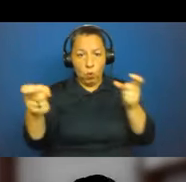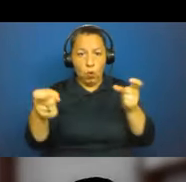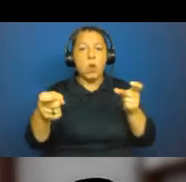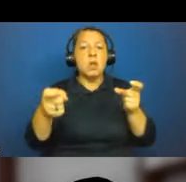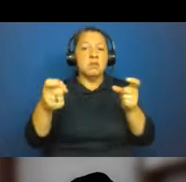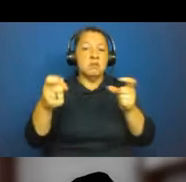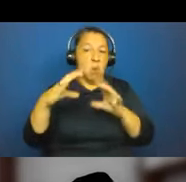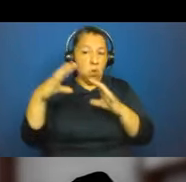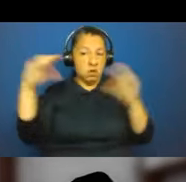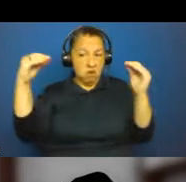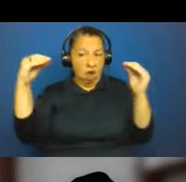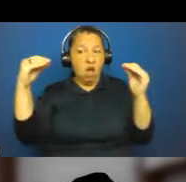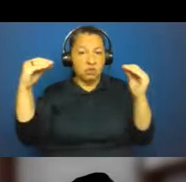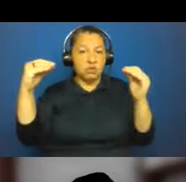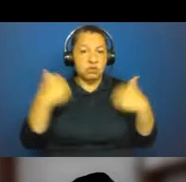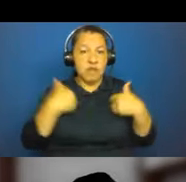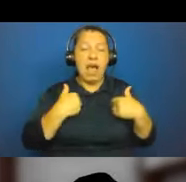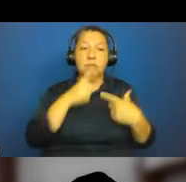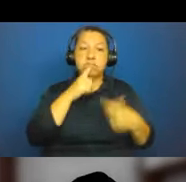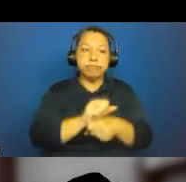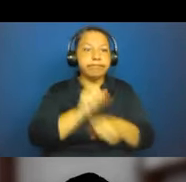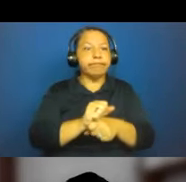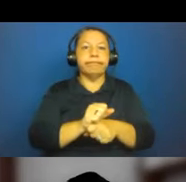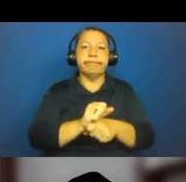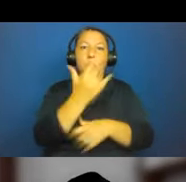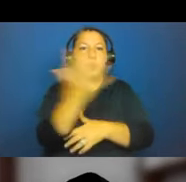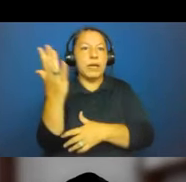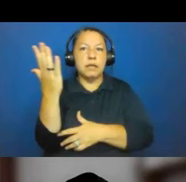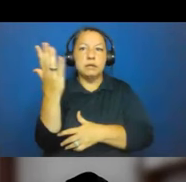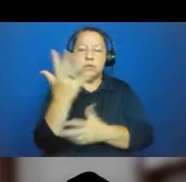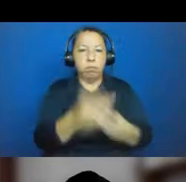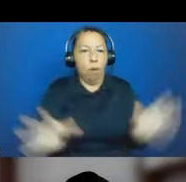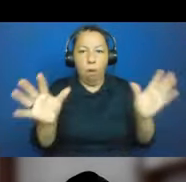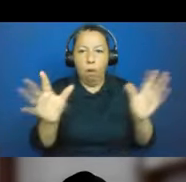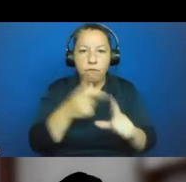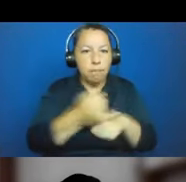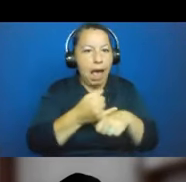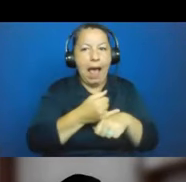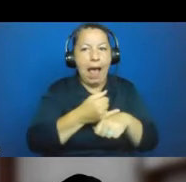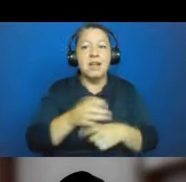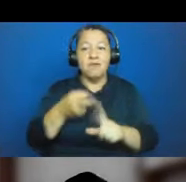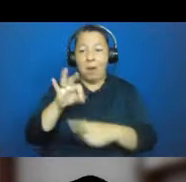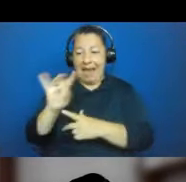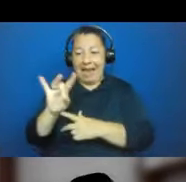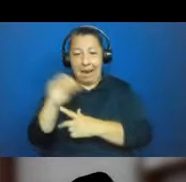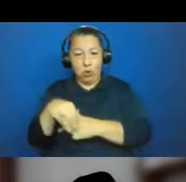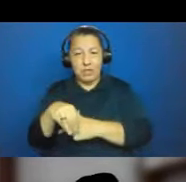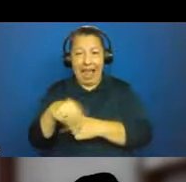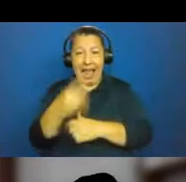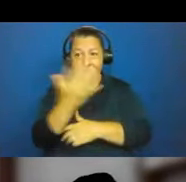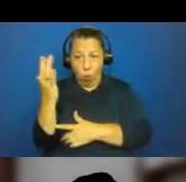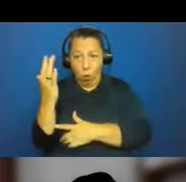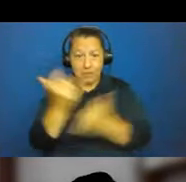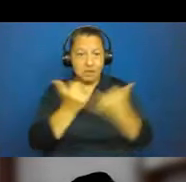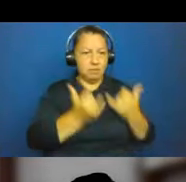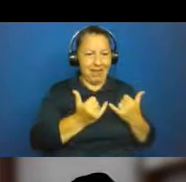there was quite extensive deforestation of the island. Mauritius went from about 98% forest to the present day, about 2